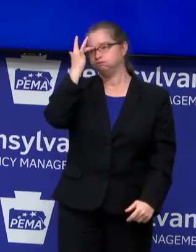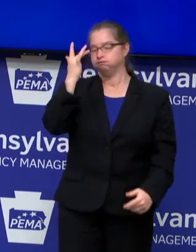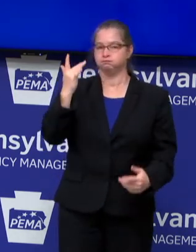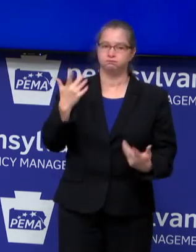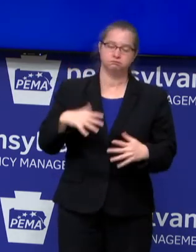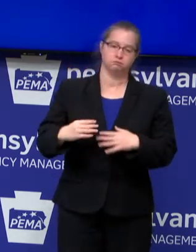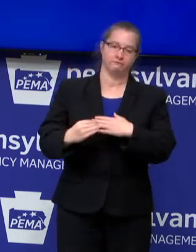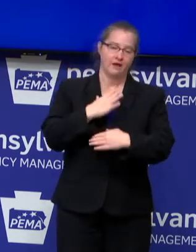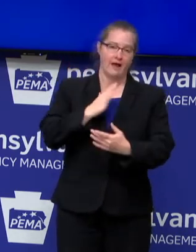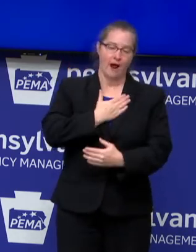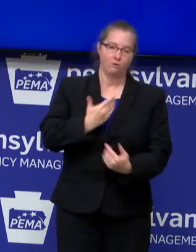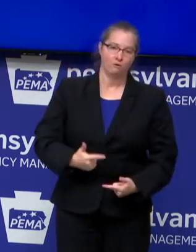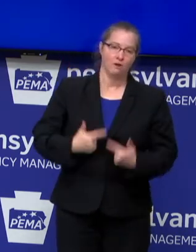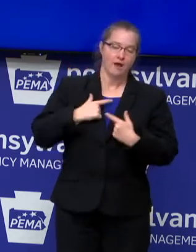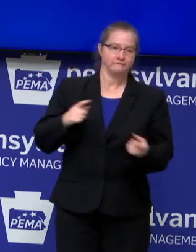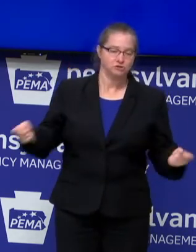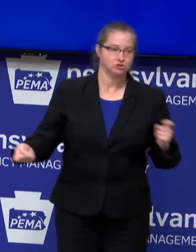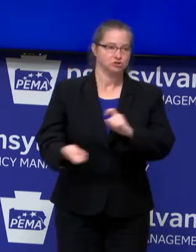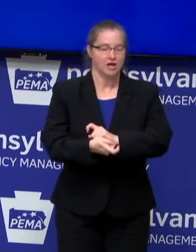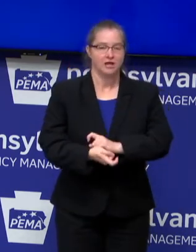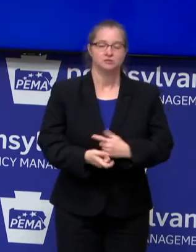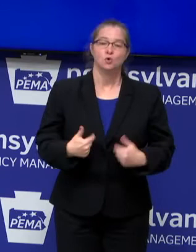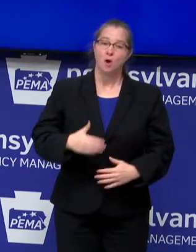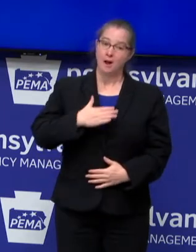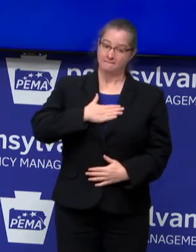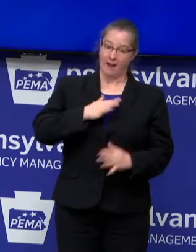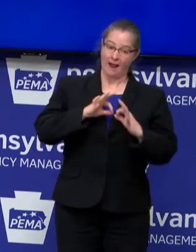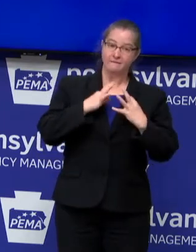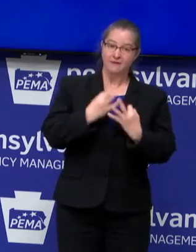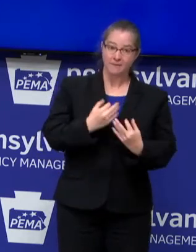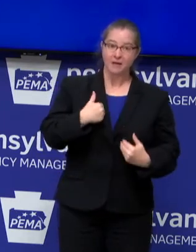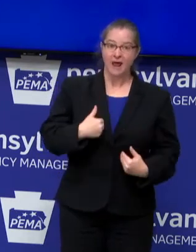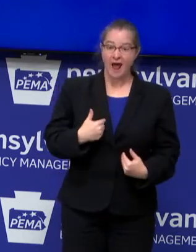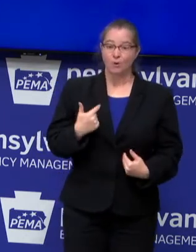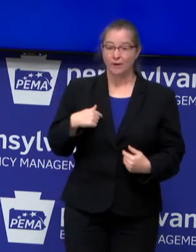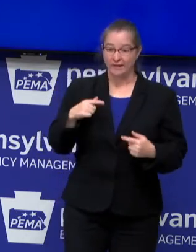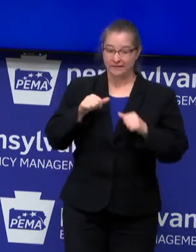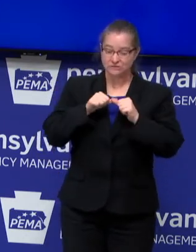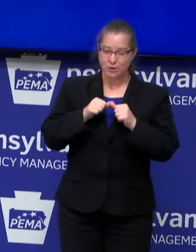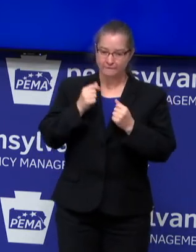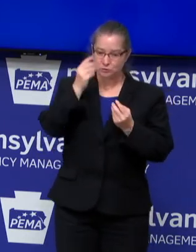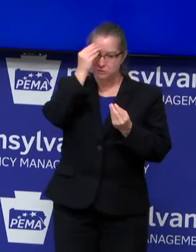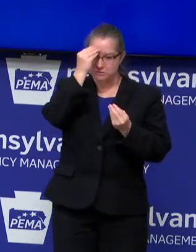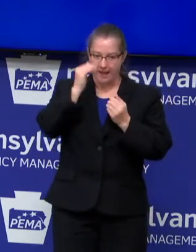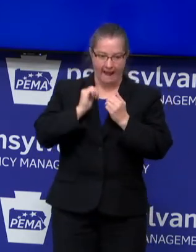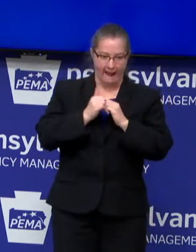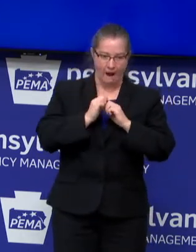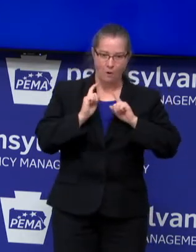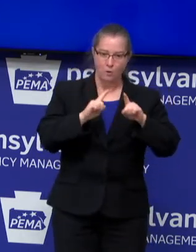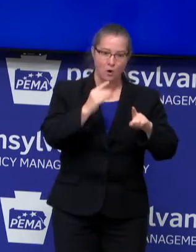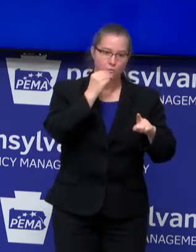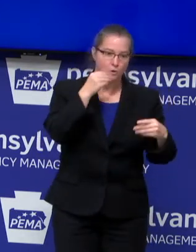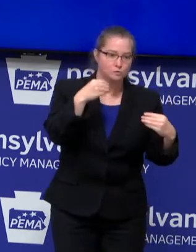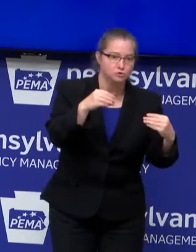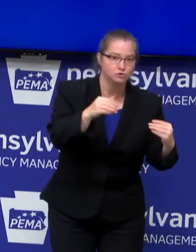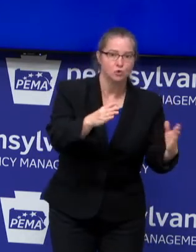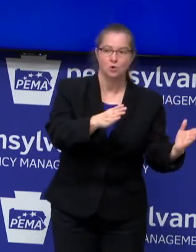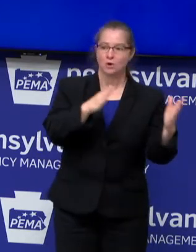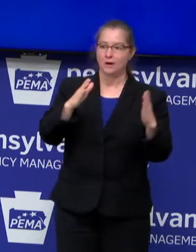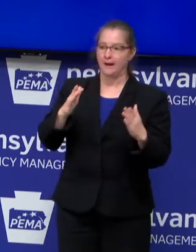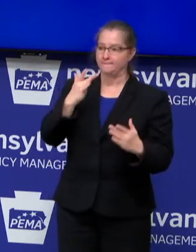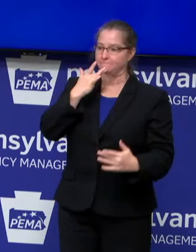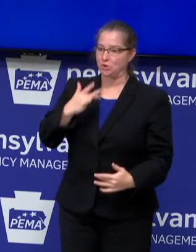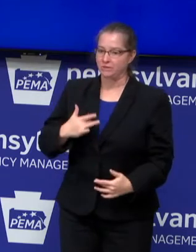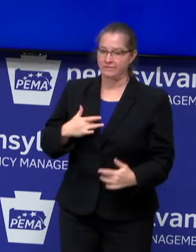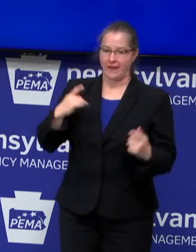daily lives. My family and I continue to weigh every decision, from how we do our grocery shopping to how to celebrate birthdays